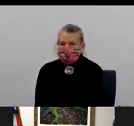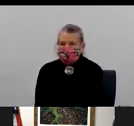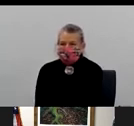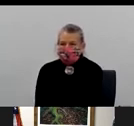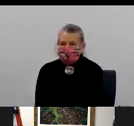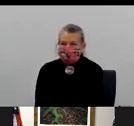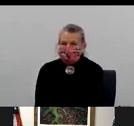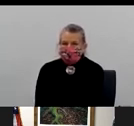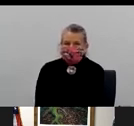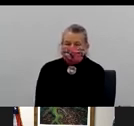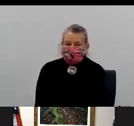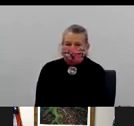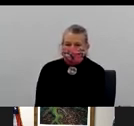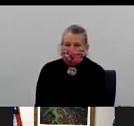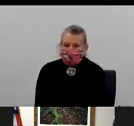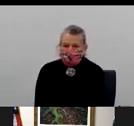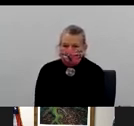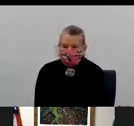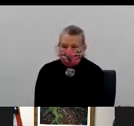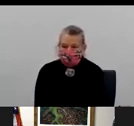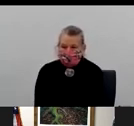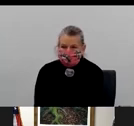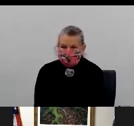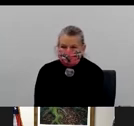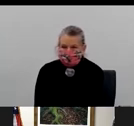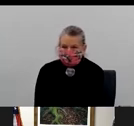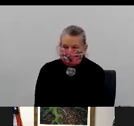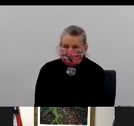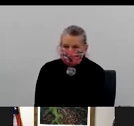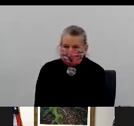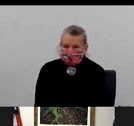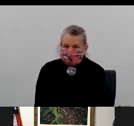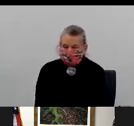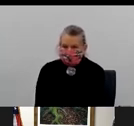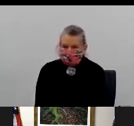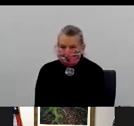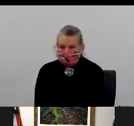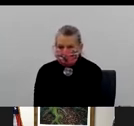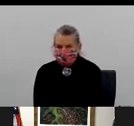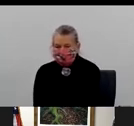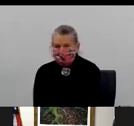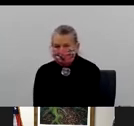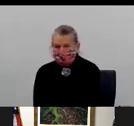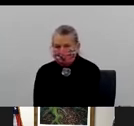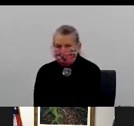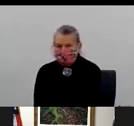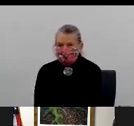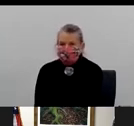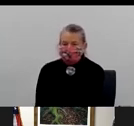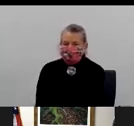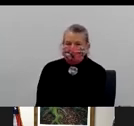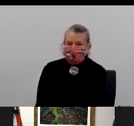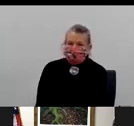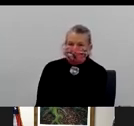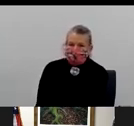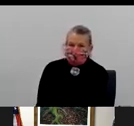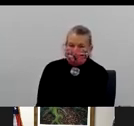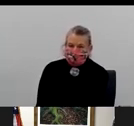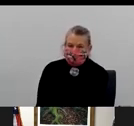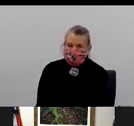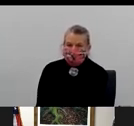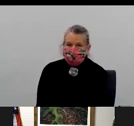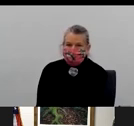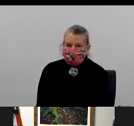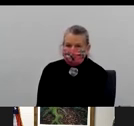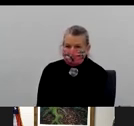we can now shift our threshold and not to have to be so conservative again. So, um, we identify those people versus letting people go